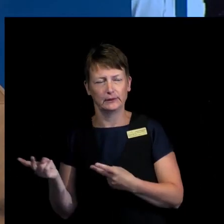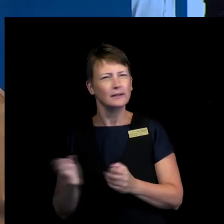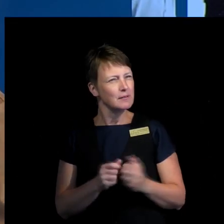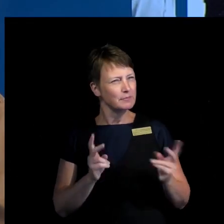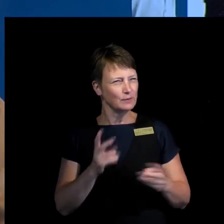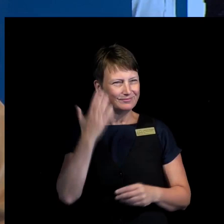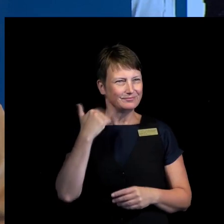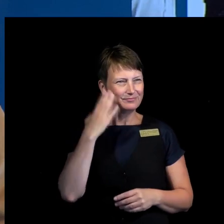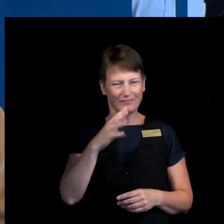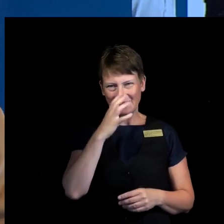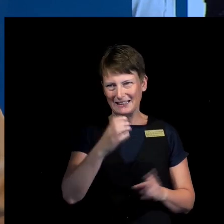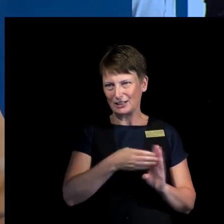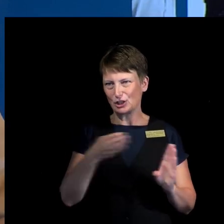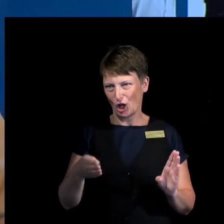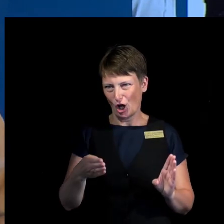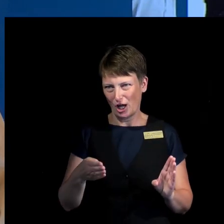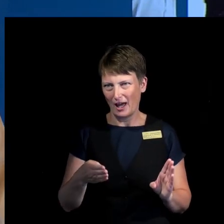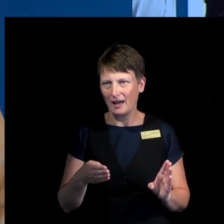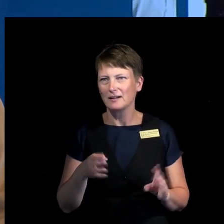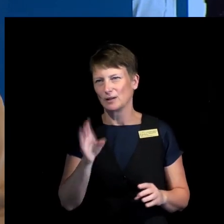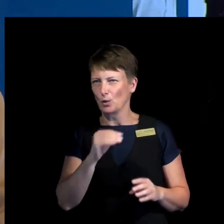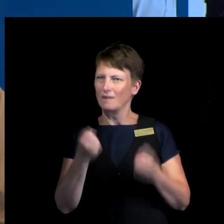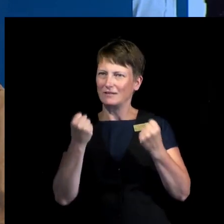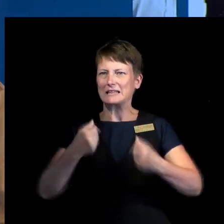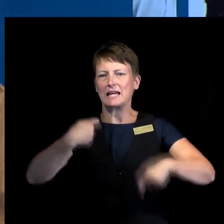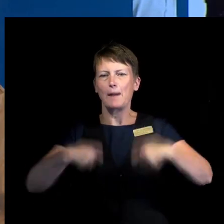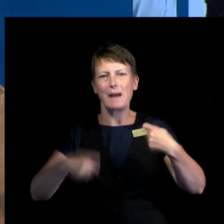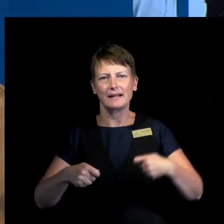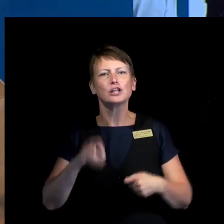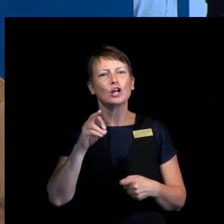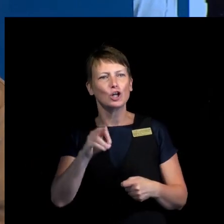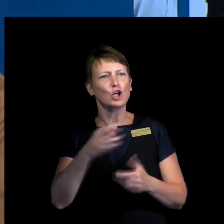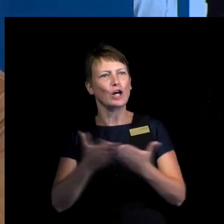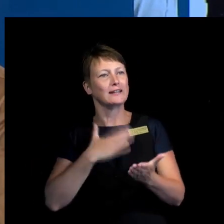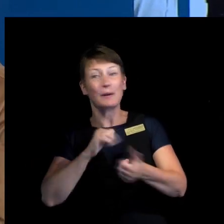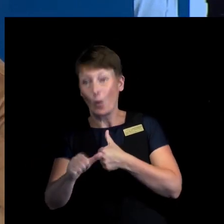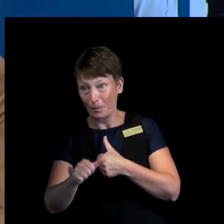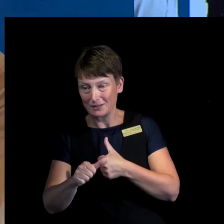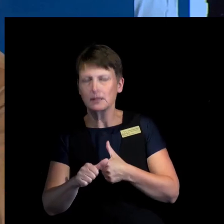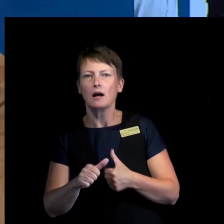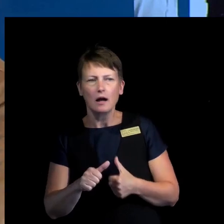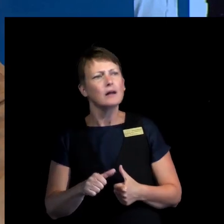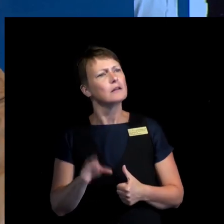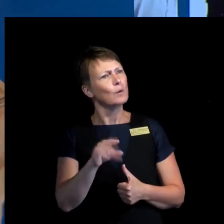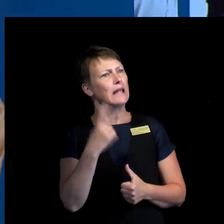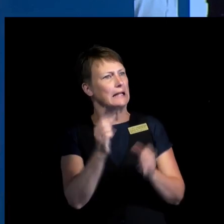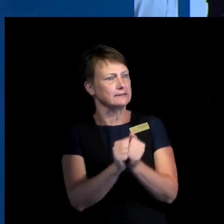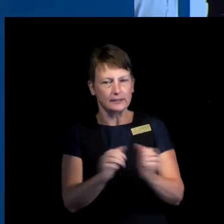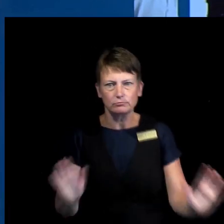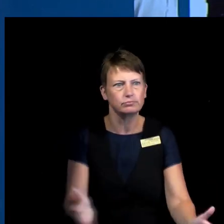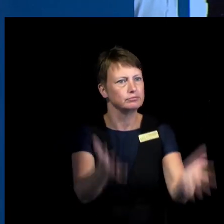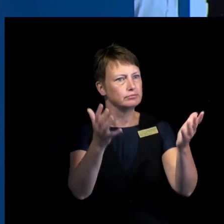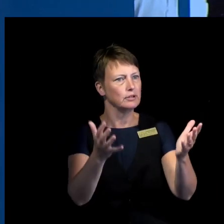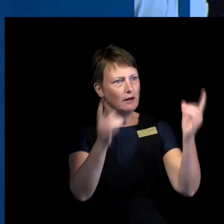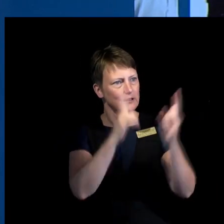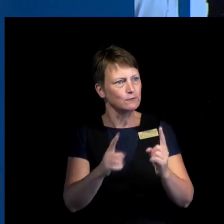called Turpa Mon Pot, Don't Touch My Friend, which was an interesting way in invoking people's engagement for the protection of